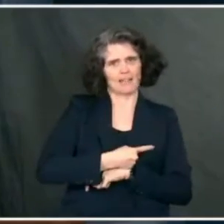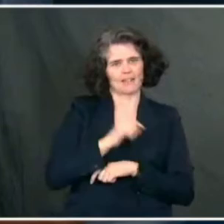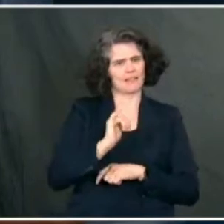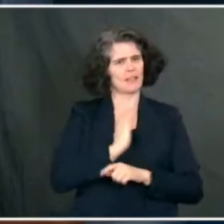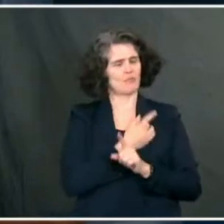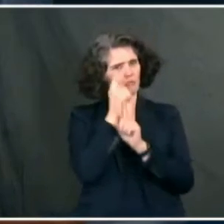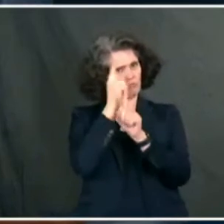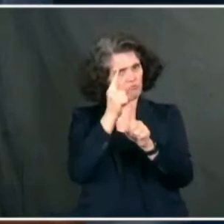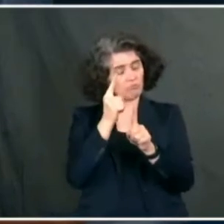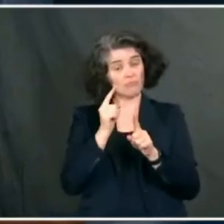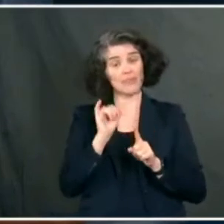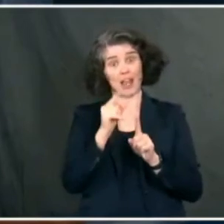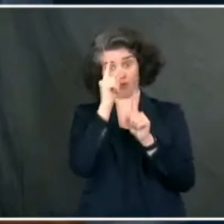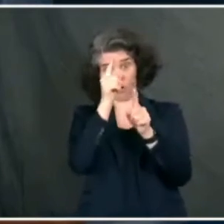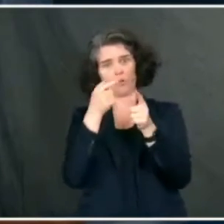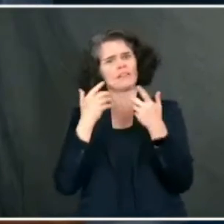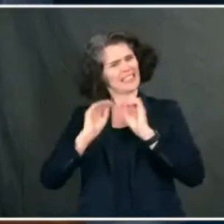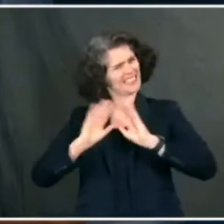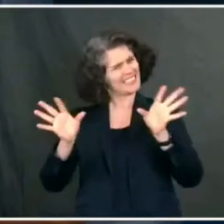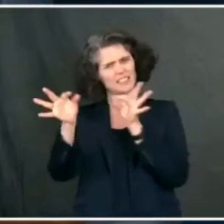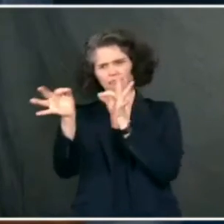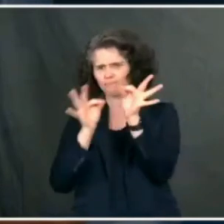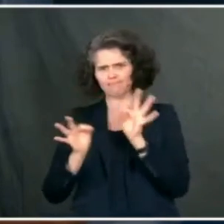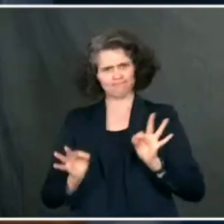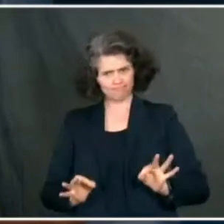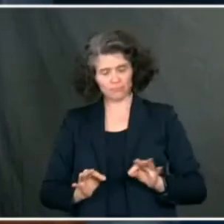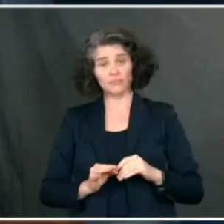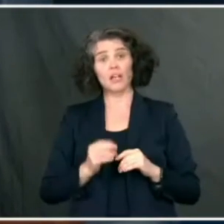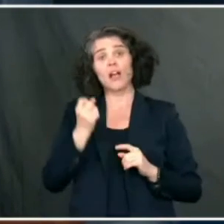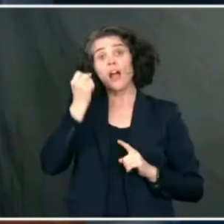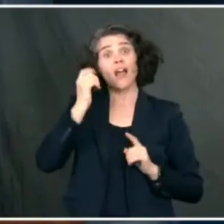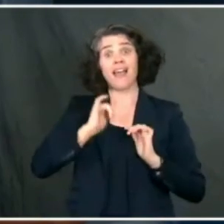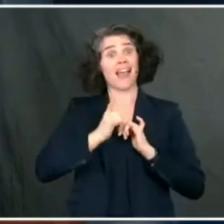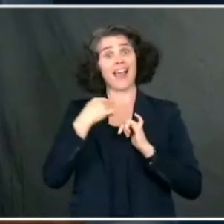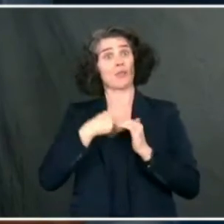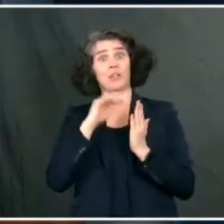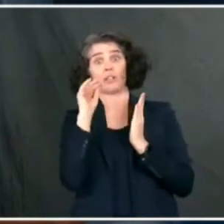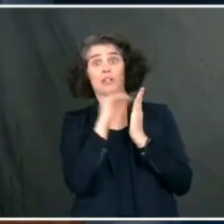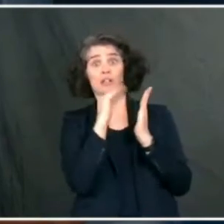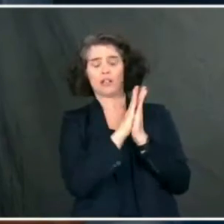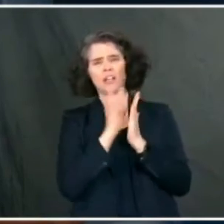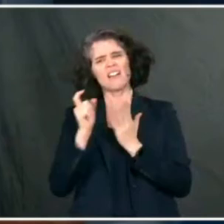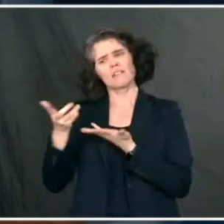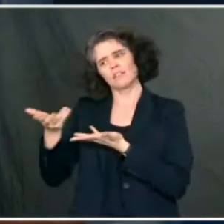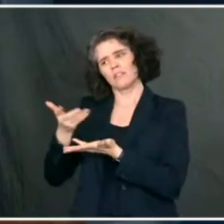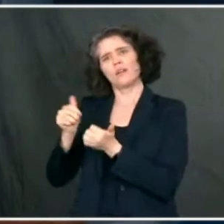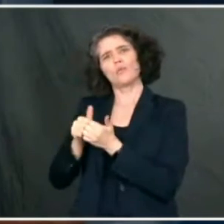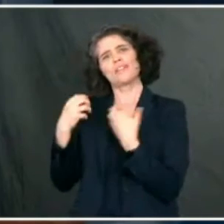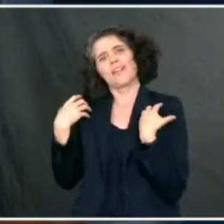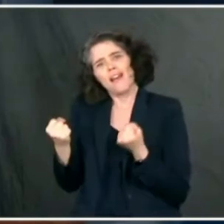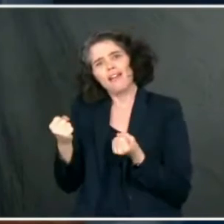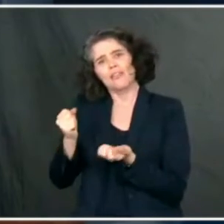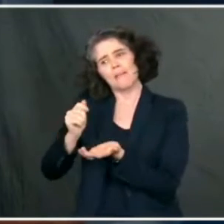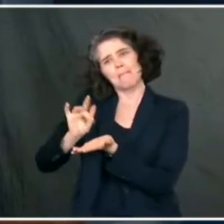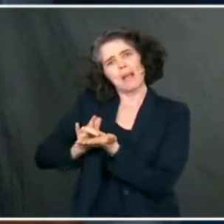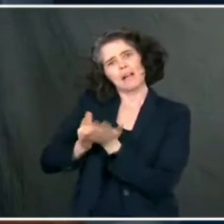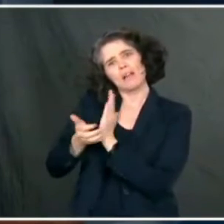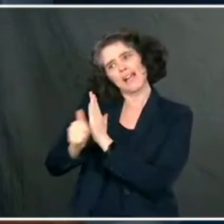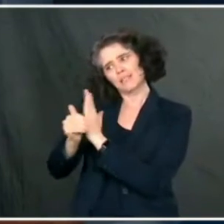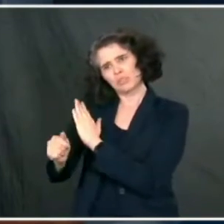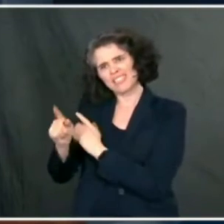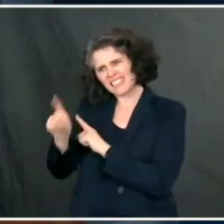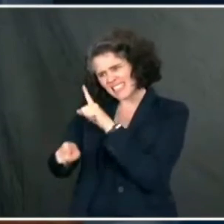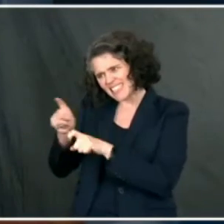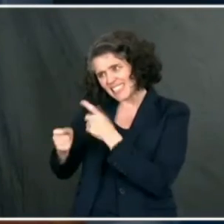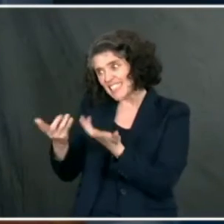outlined this goal and objective in coordination and consultation with our health and medical experts. So it is ambitious. It's something